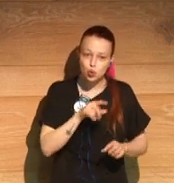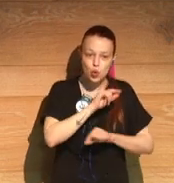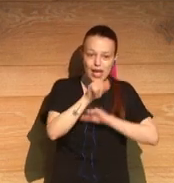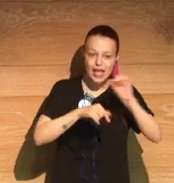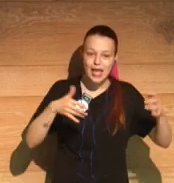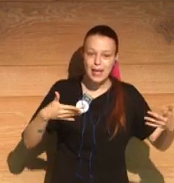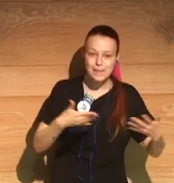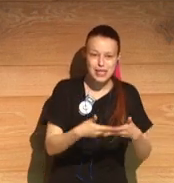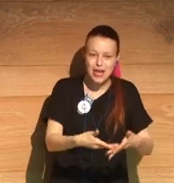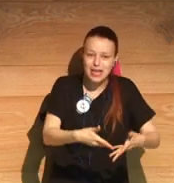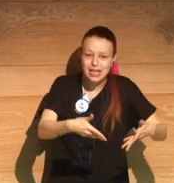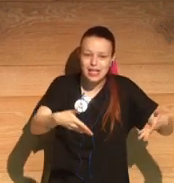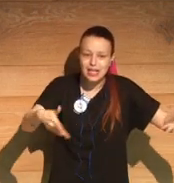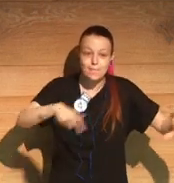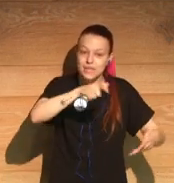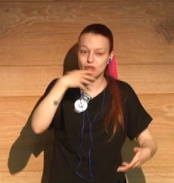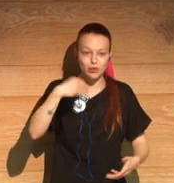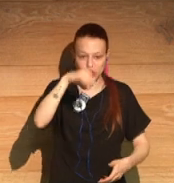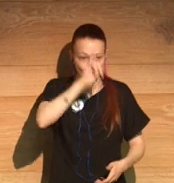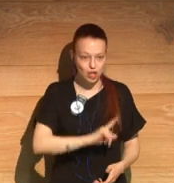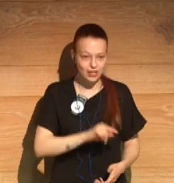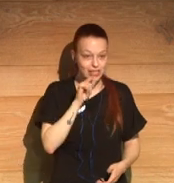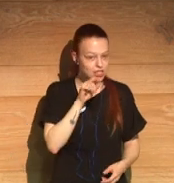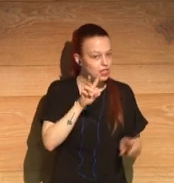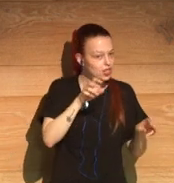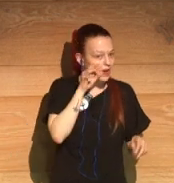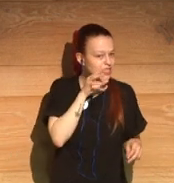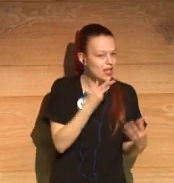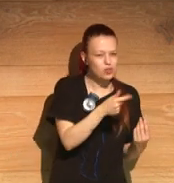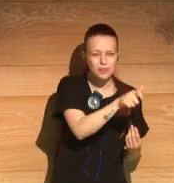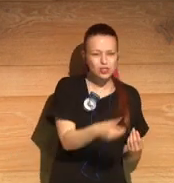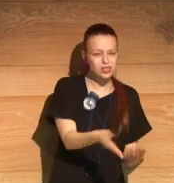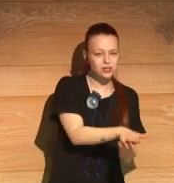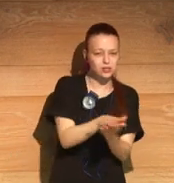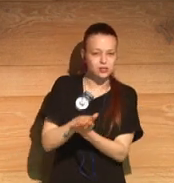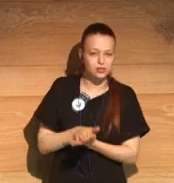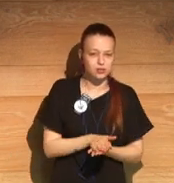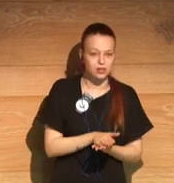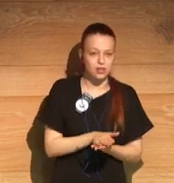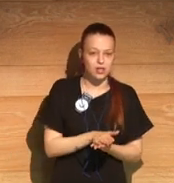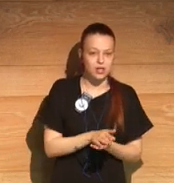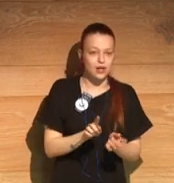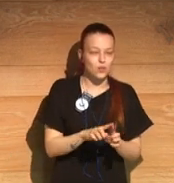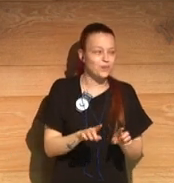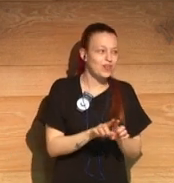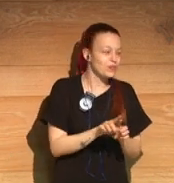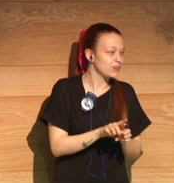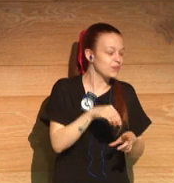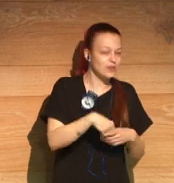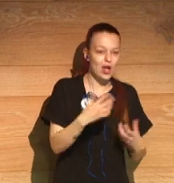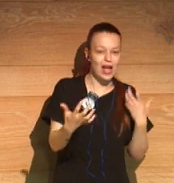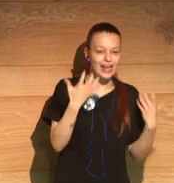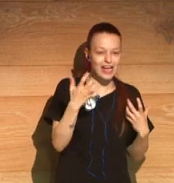it's, it's, it's not something that is presented in art as much as it should be. It's not so much there in books or in movies,